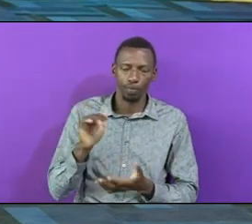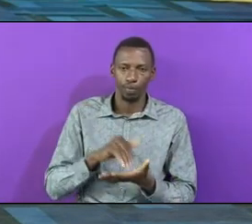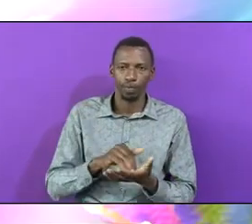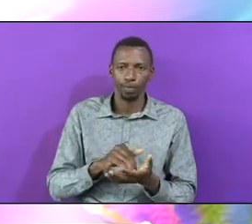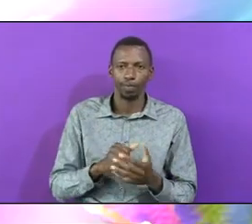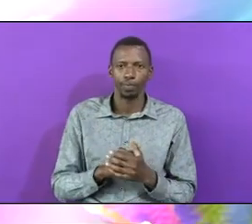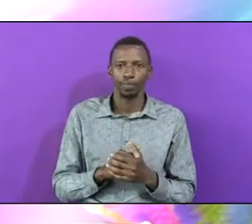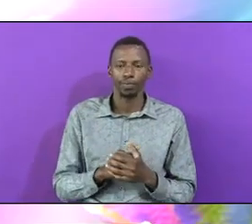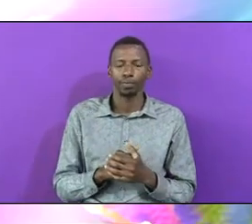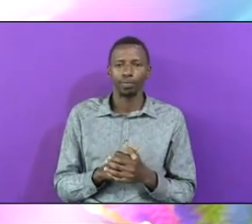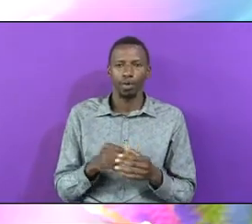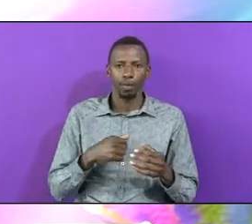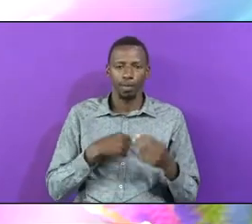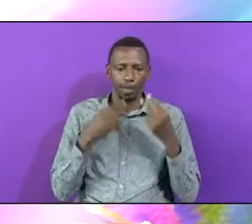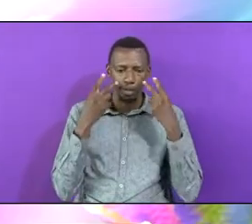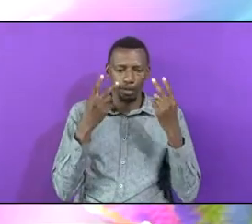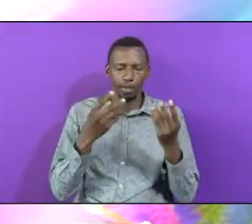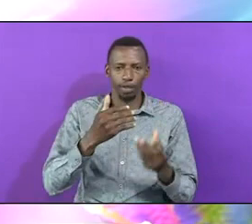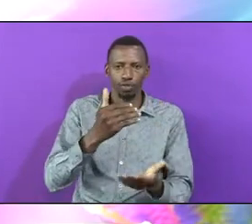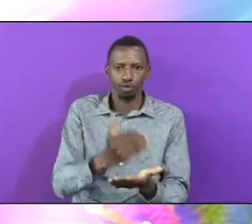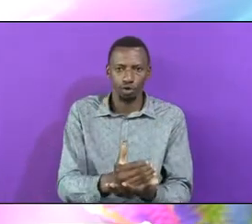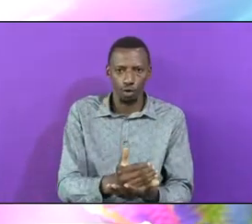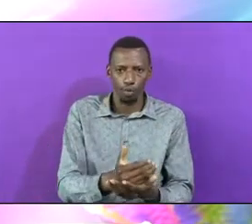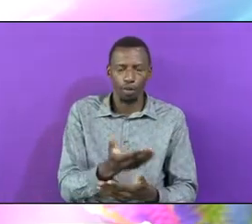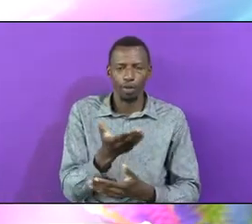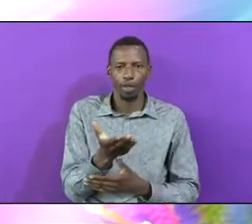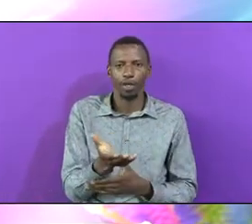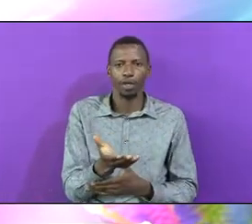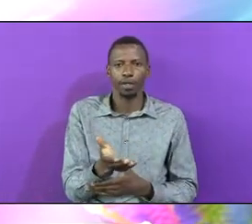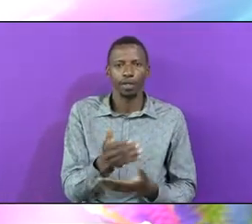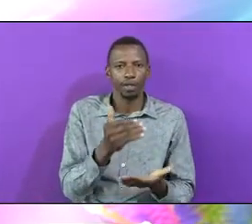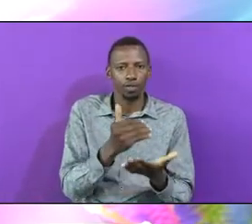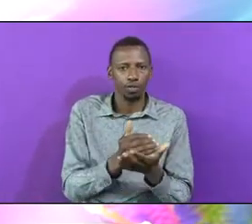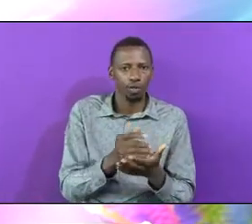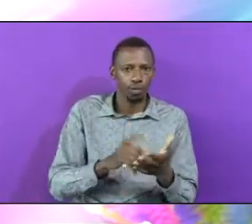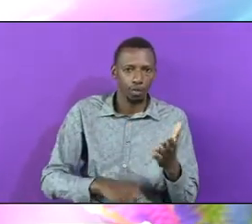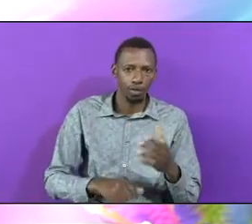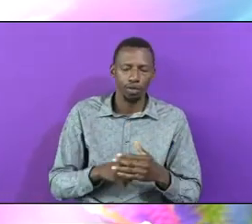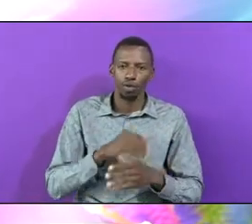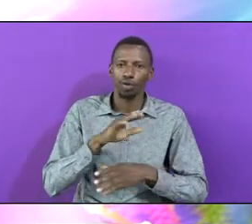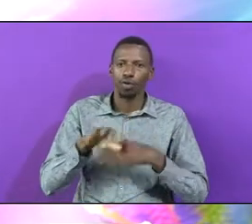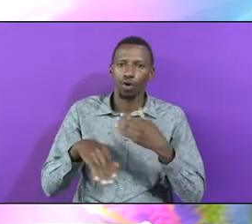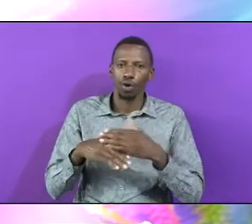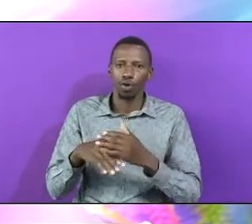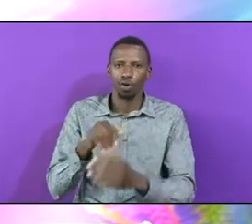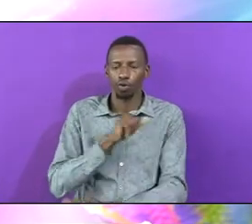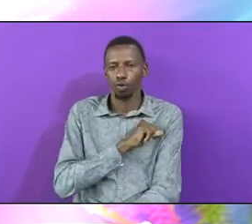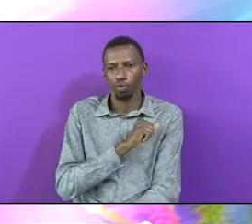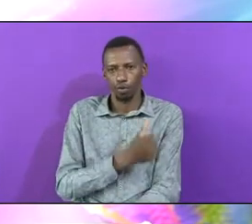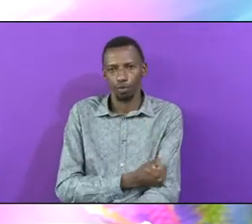So notice the scope So And the scope is All authority